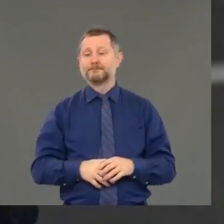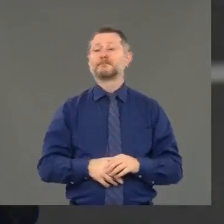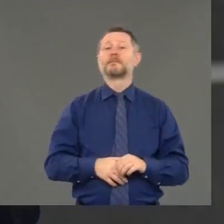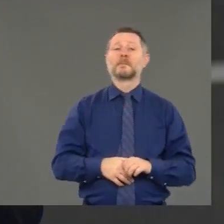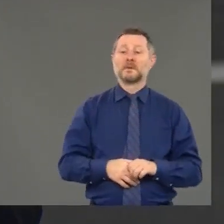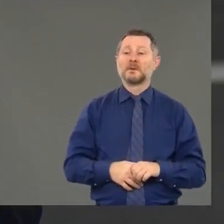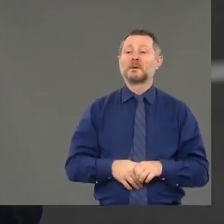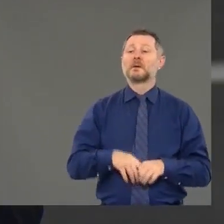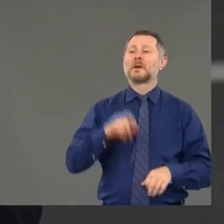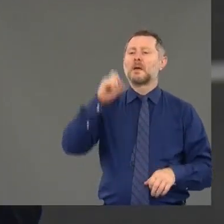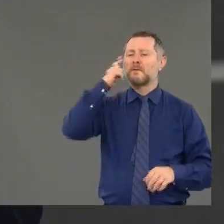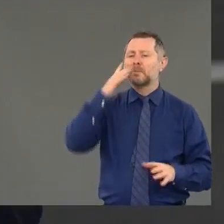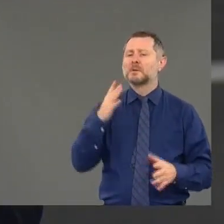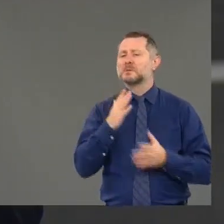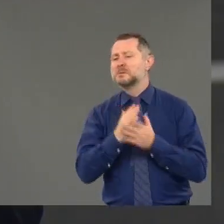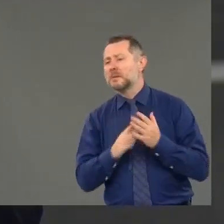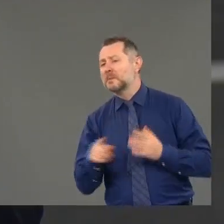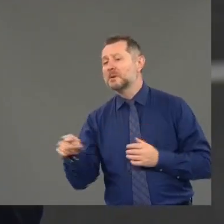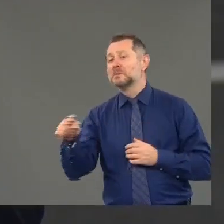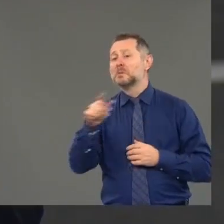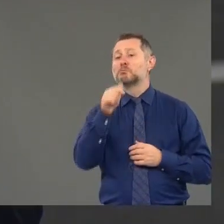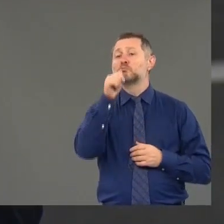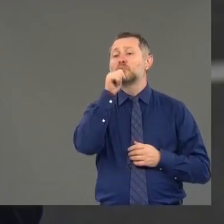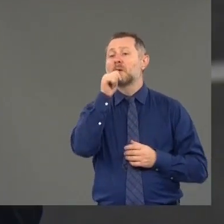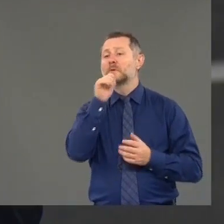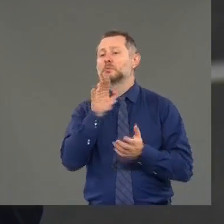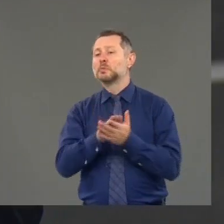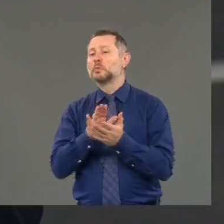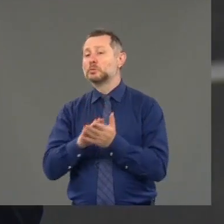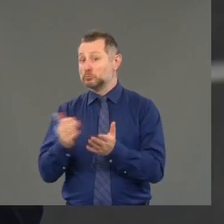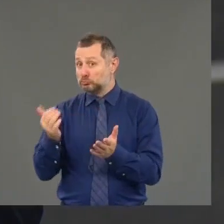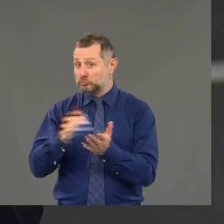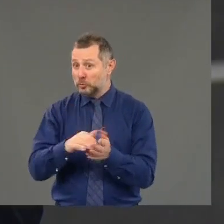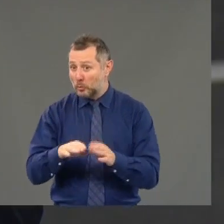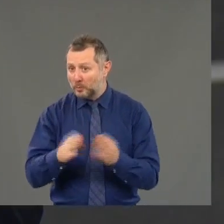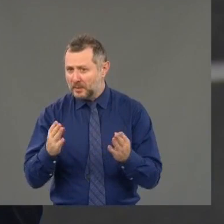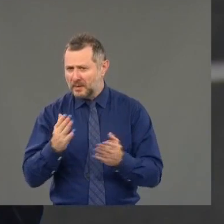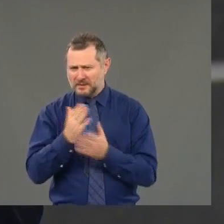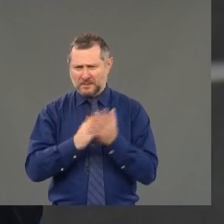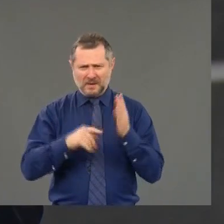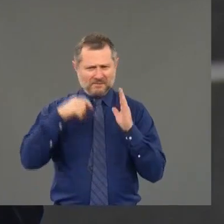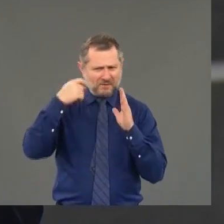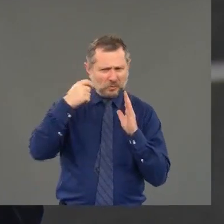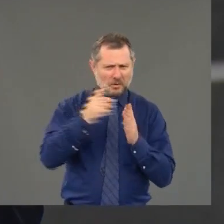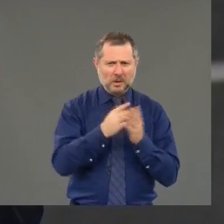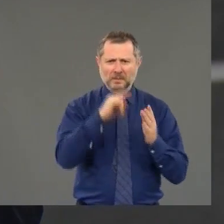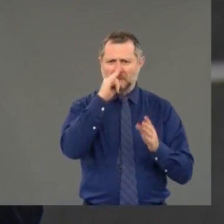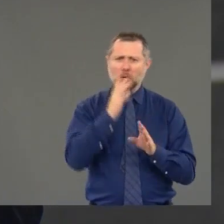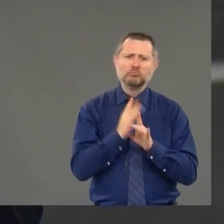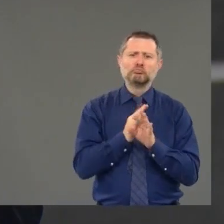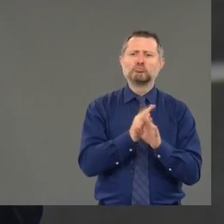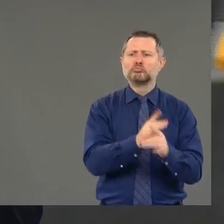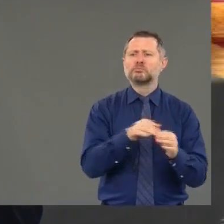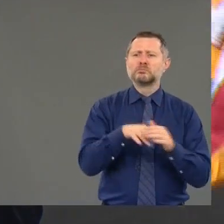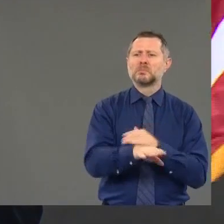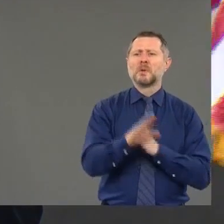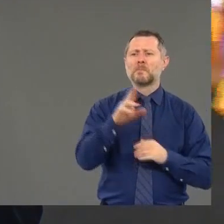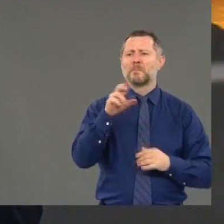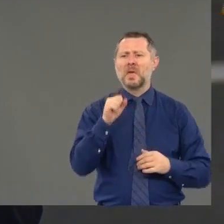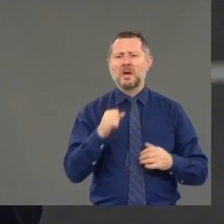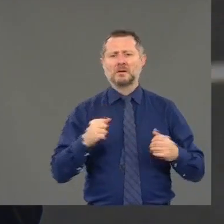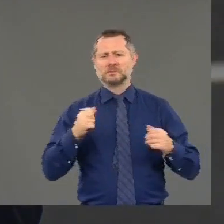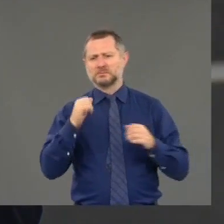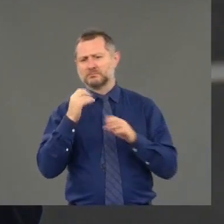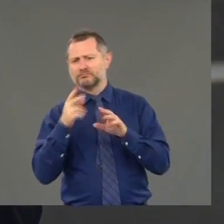reopened under the phase two religious gathering allowance. We also have videos of dozens of kids going in off buses with backpacks new masks.